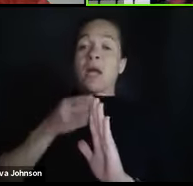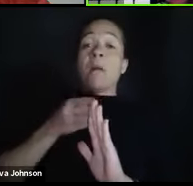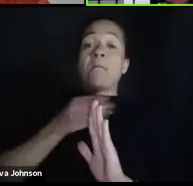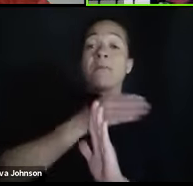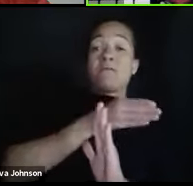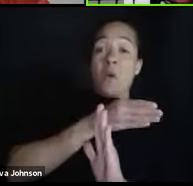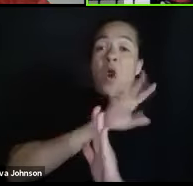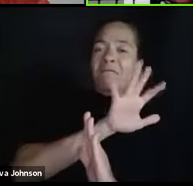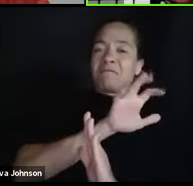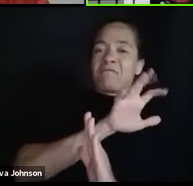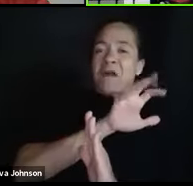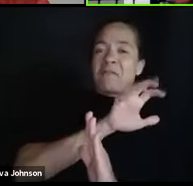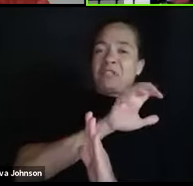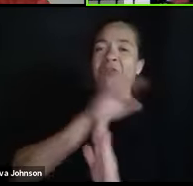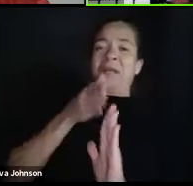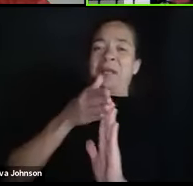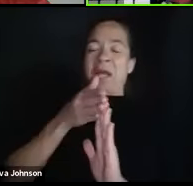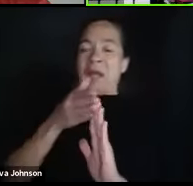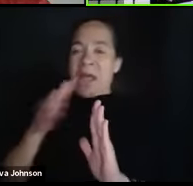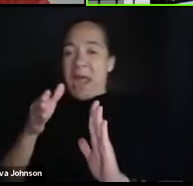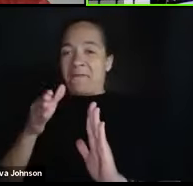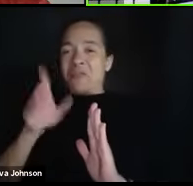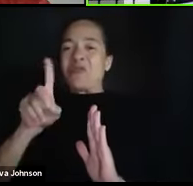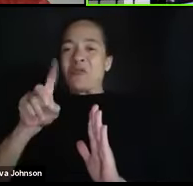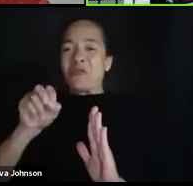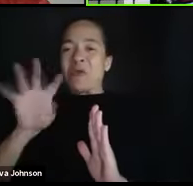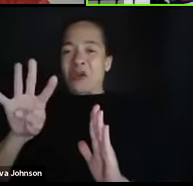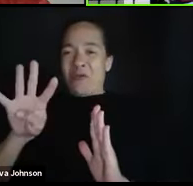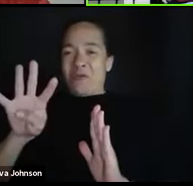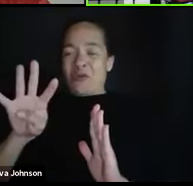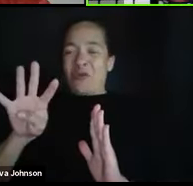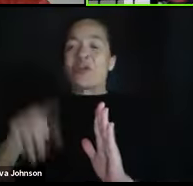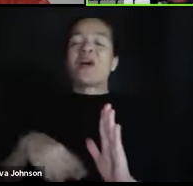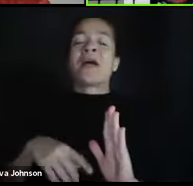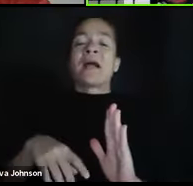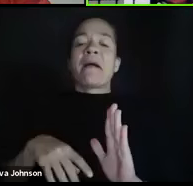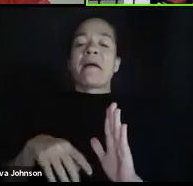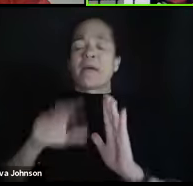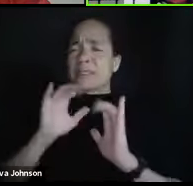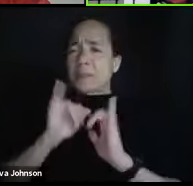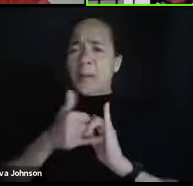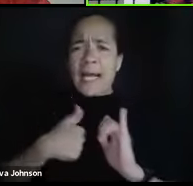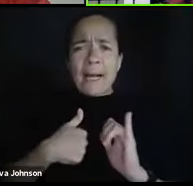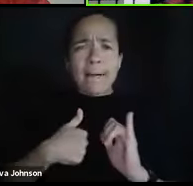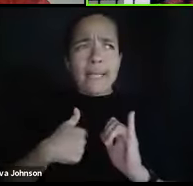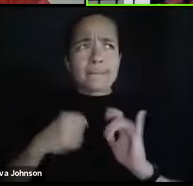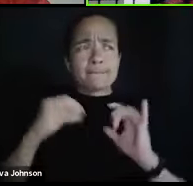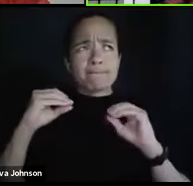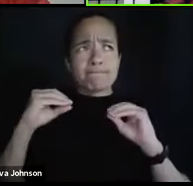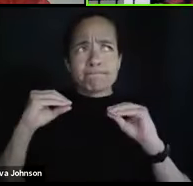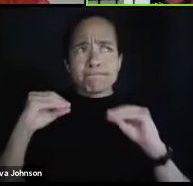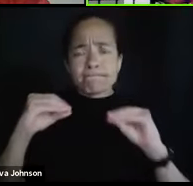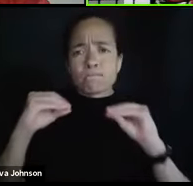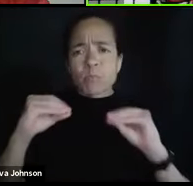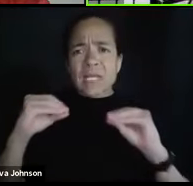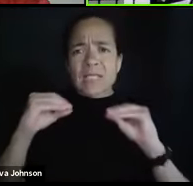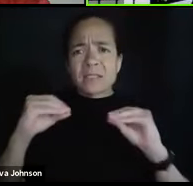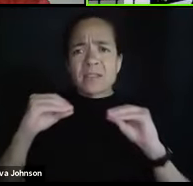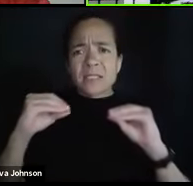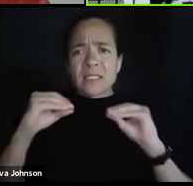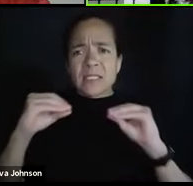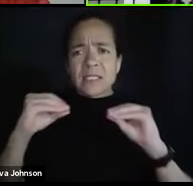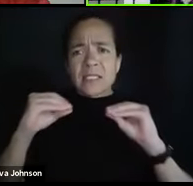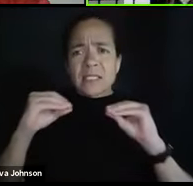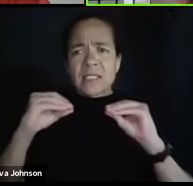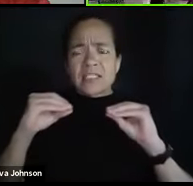COVID, we're restricted to 104. So, how am I going to teach a large lecture class with those type